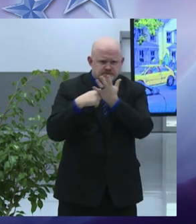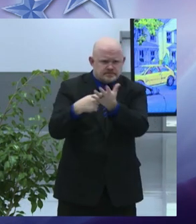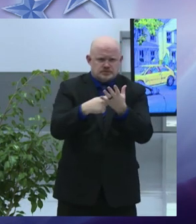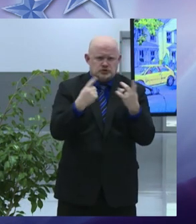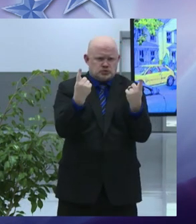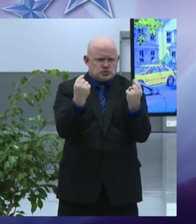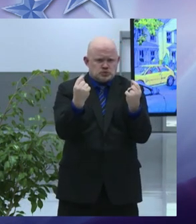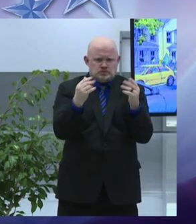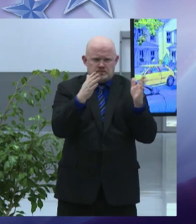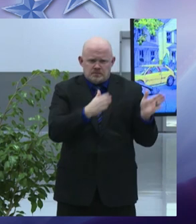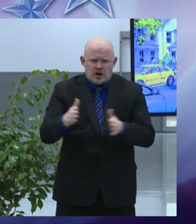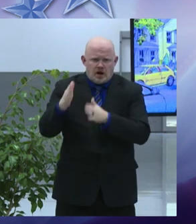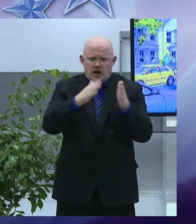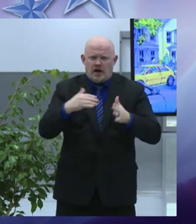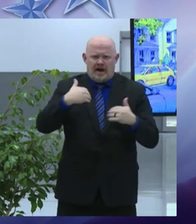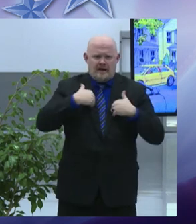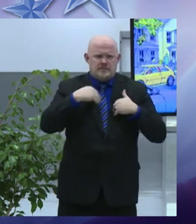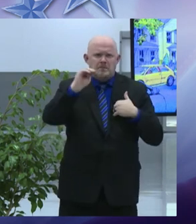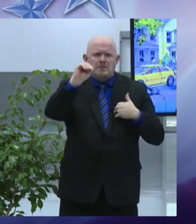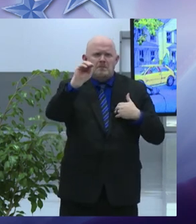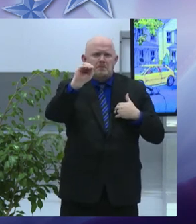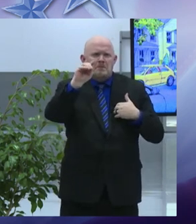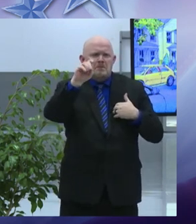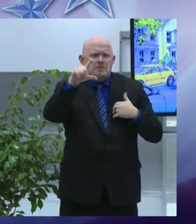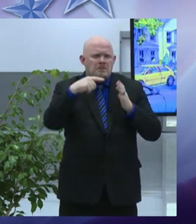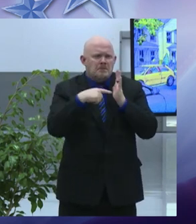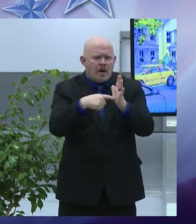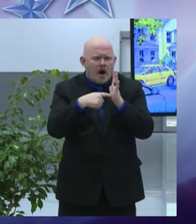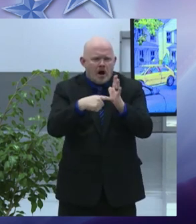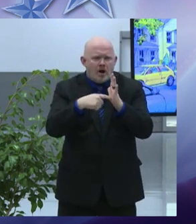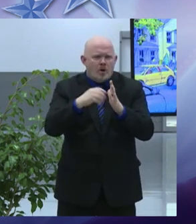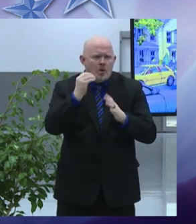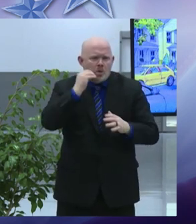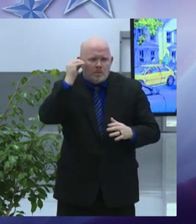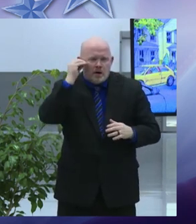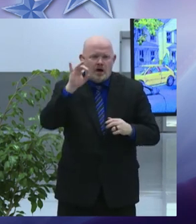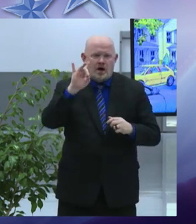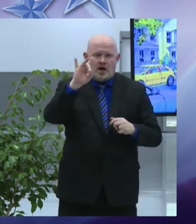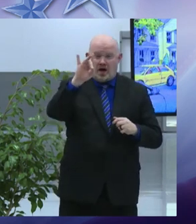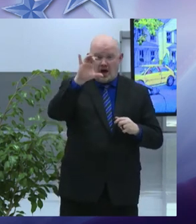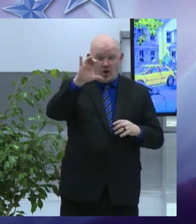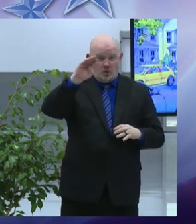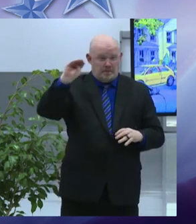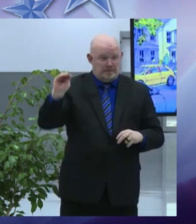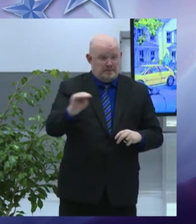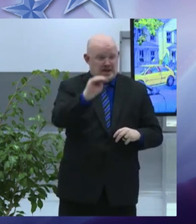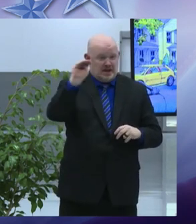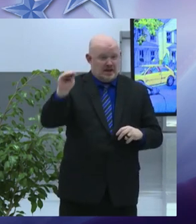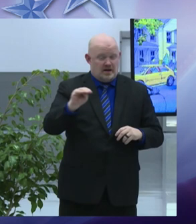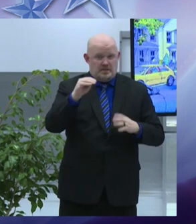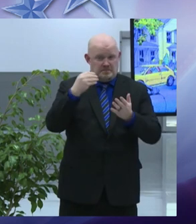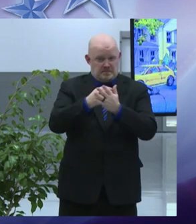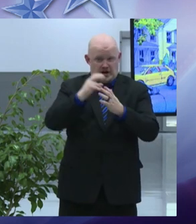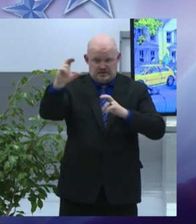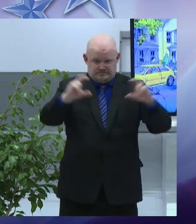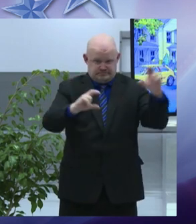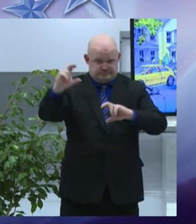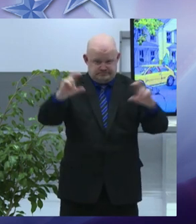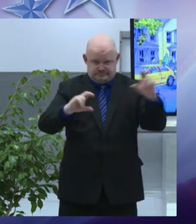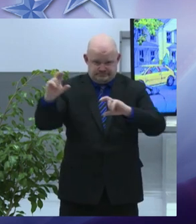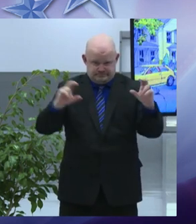investment that will bring all of the sha housing in the neighborhood more than 1 000 units up to modern standards that their residents deserve